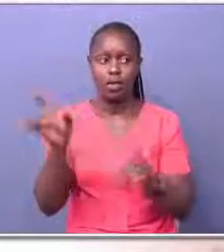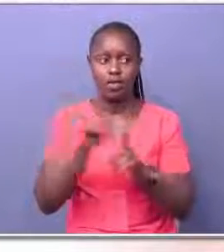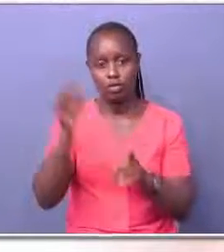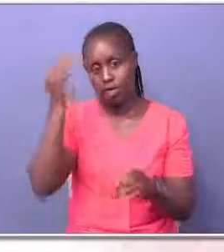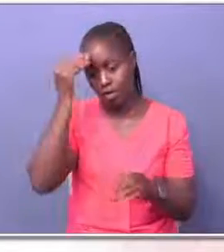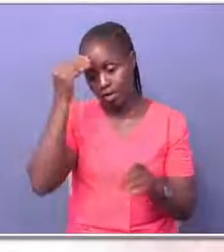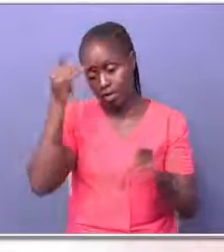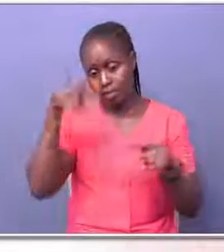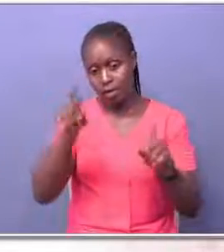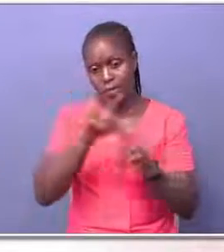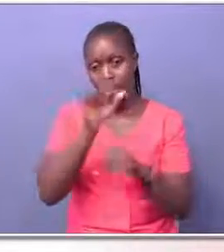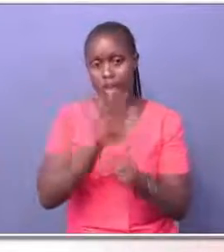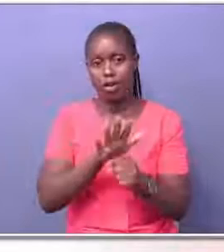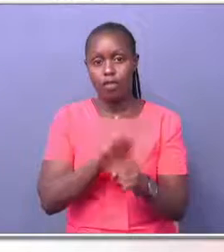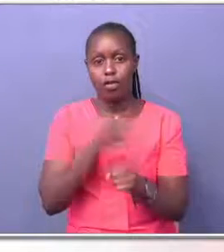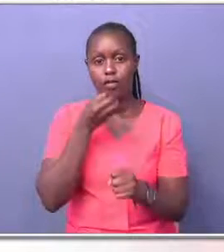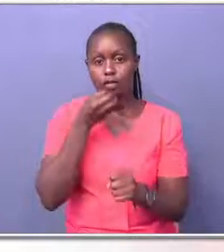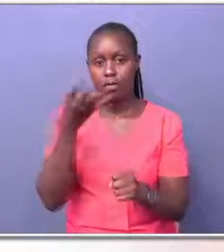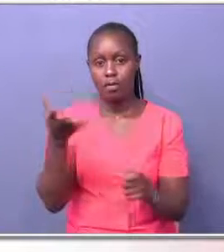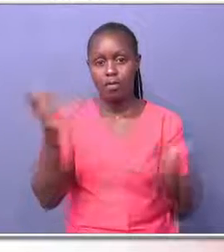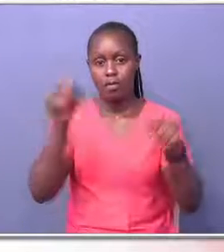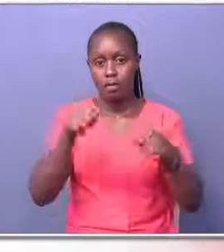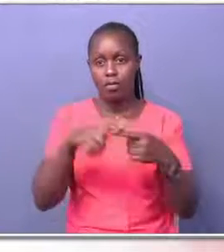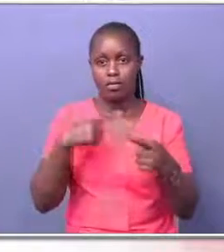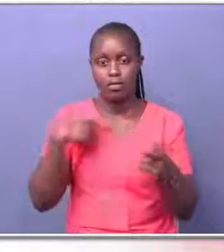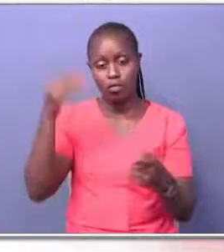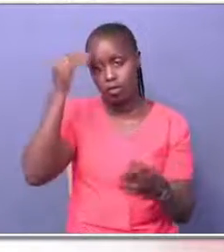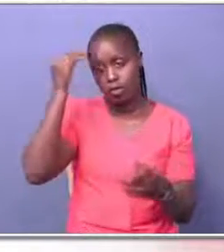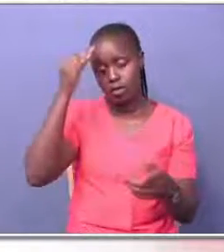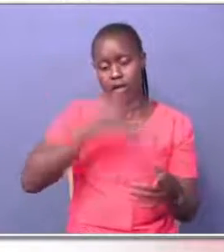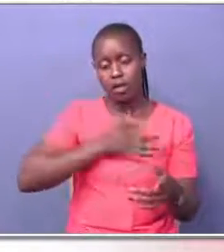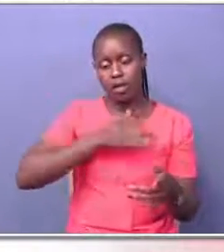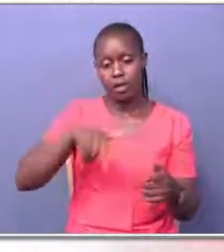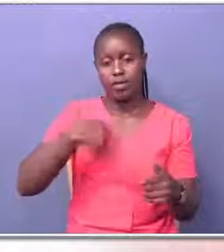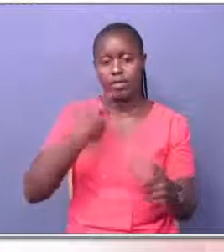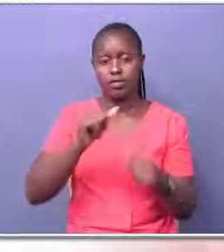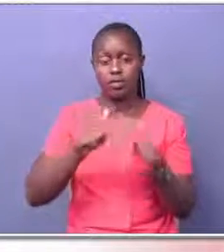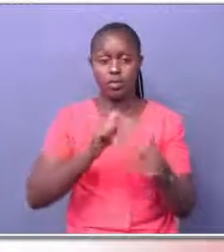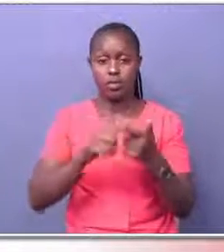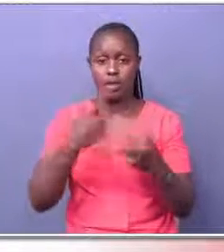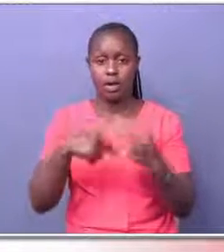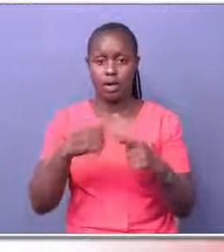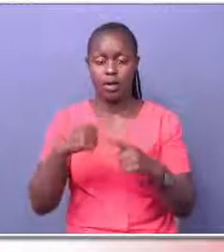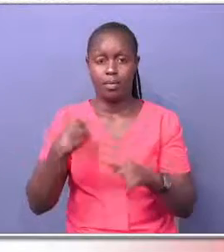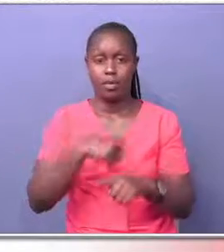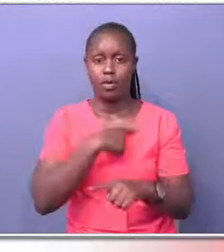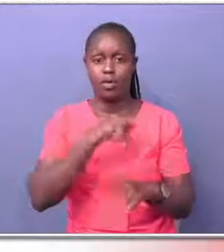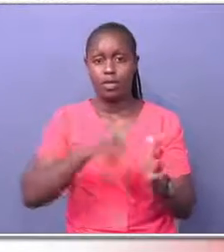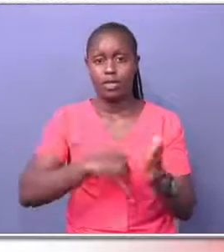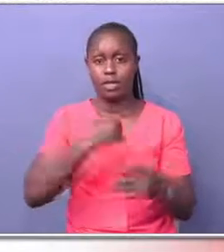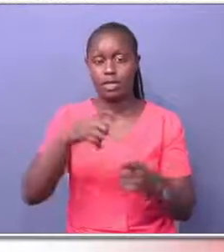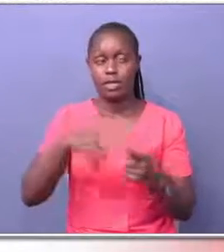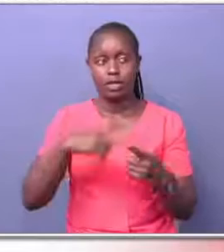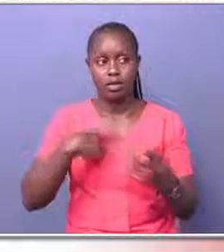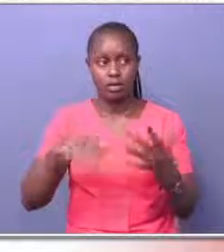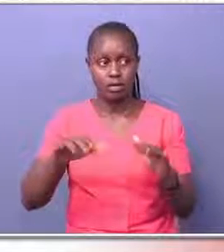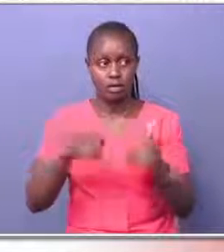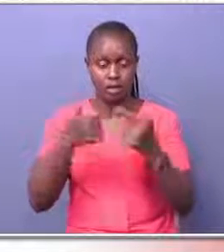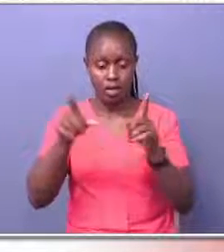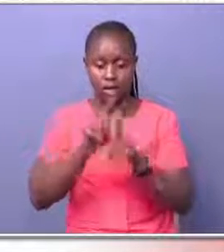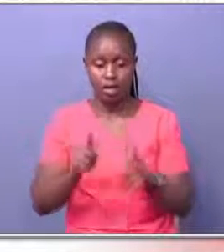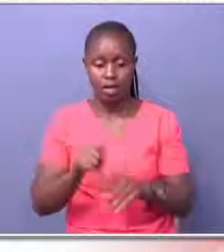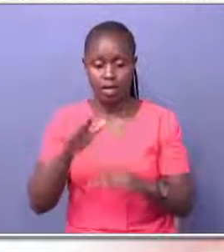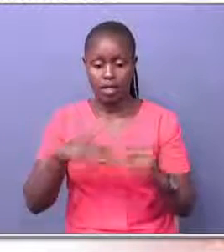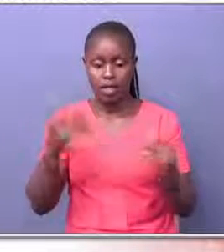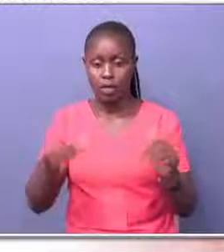There's a lot of information out there for us to be able to actually educate ourselves, which keep on coming to us, we need to just be vigilant and take them in, rather than